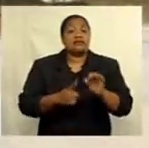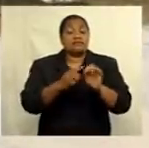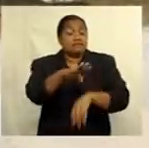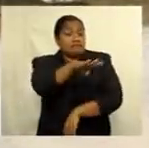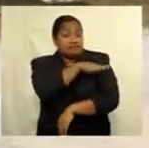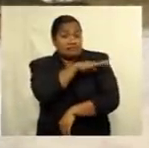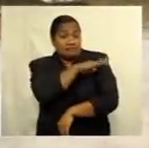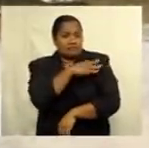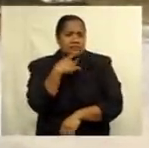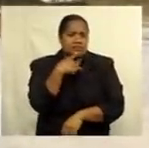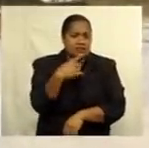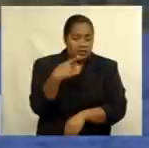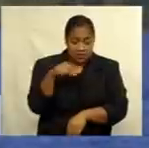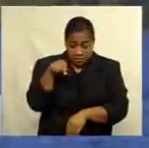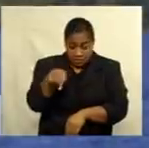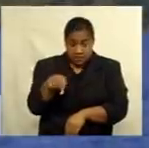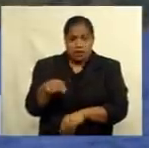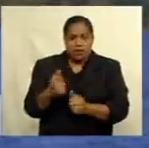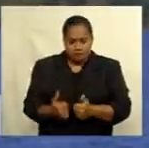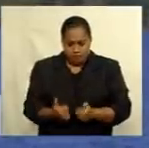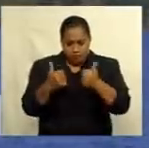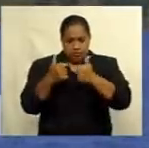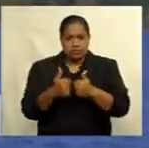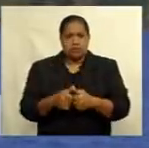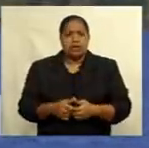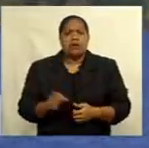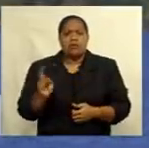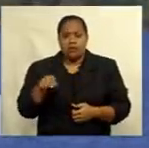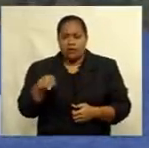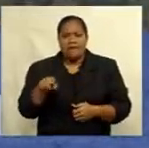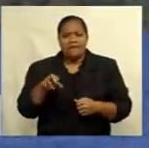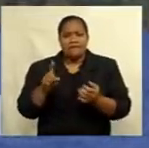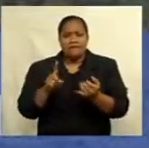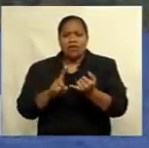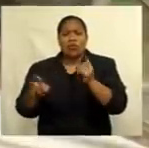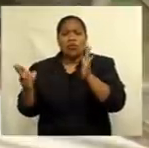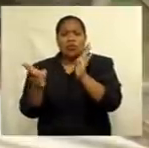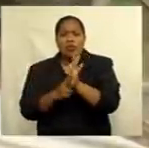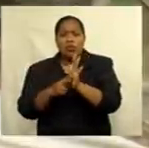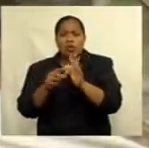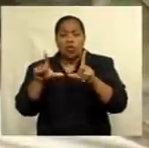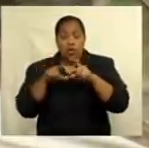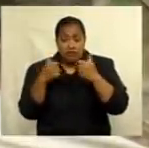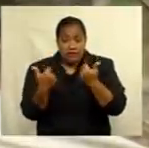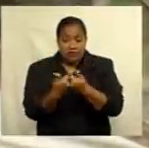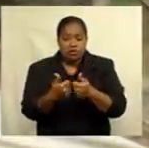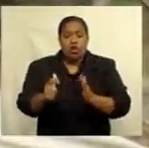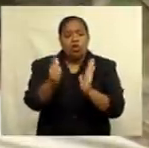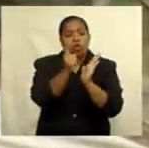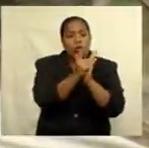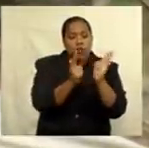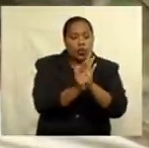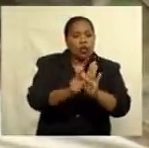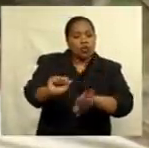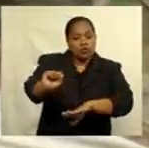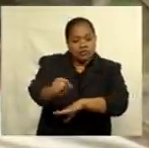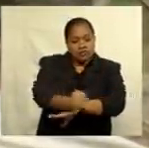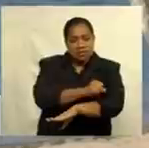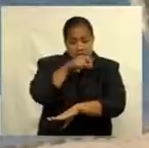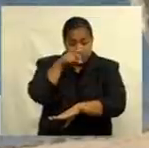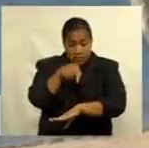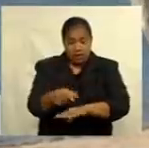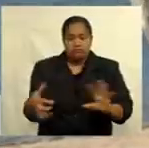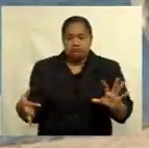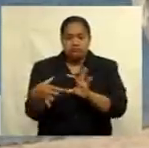this is the forum's good faith interpretation of the United Nations Convention on the Law of the Sea as it applies to climate change